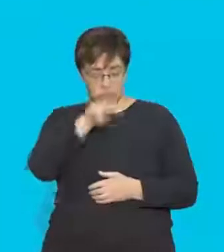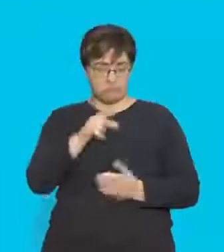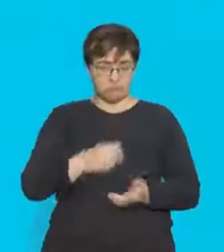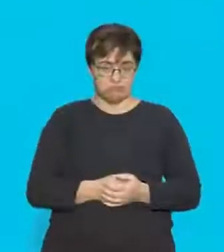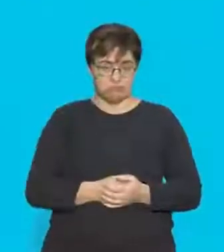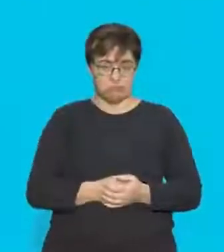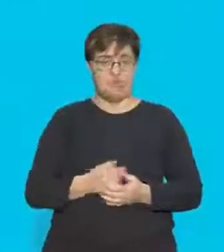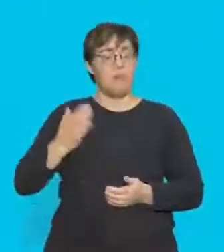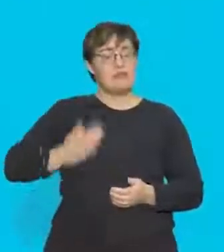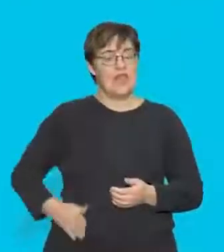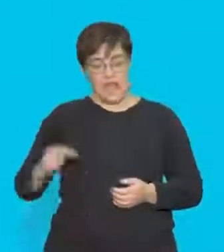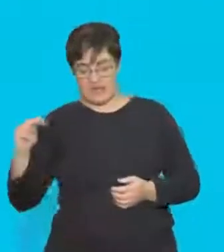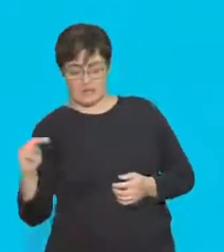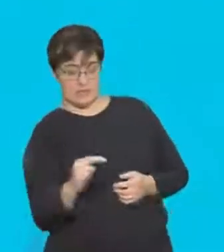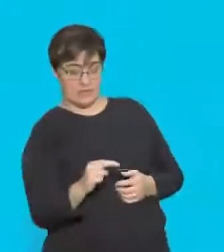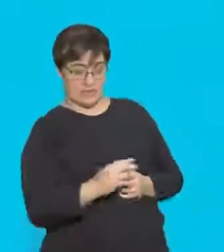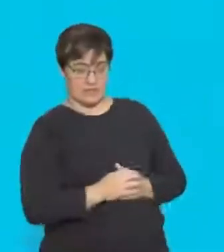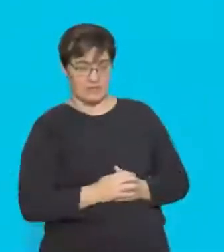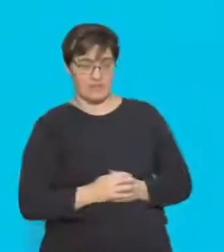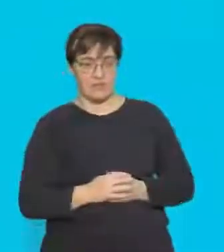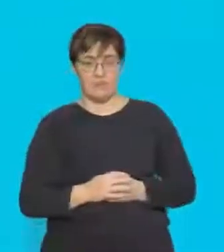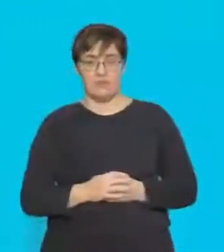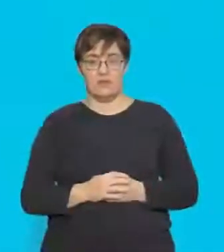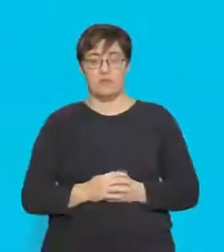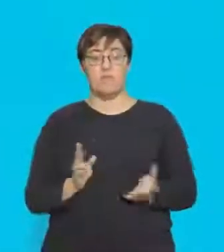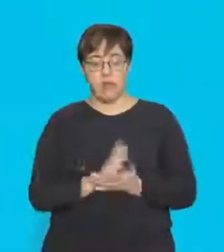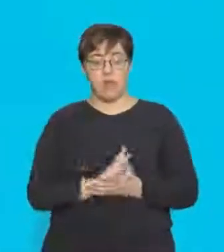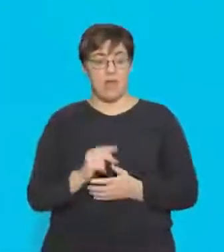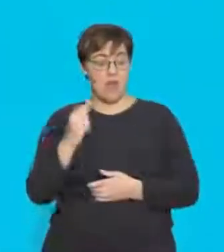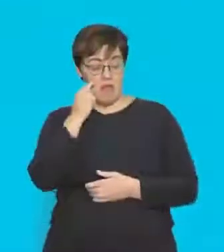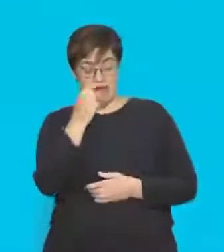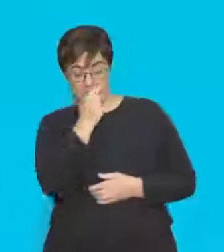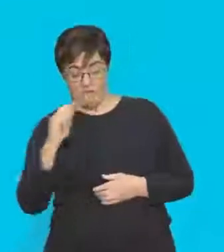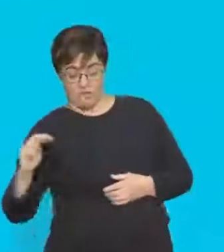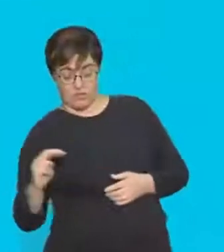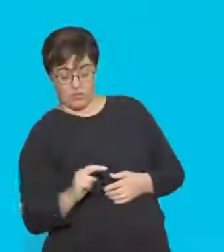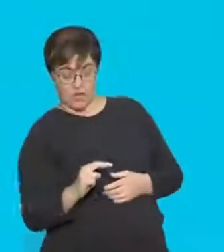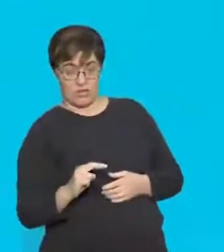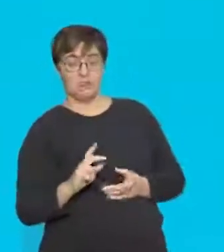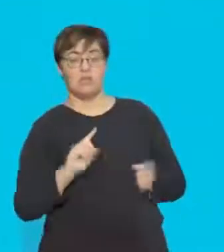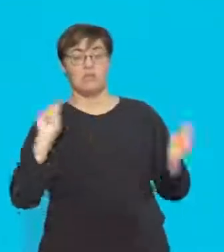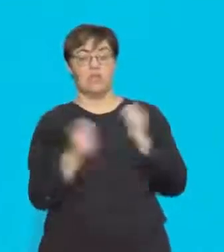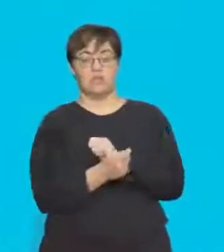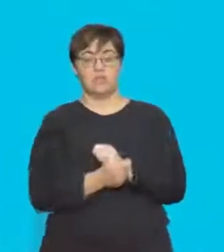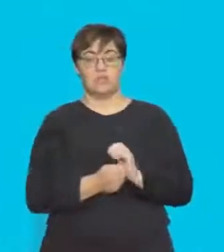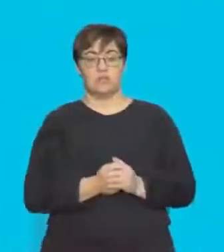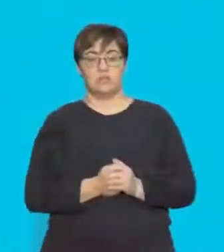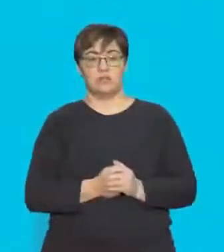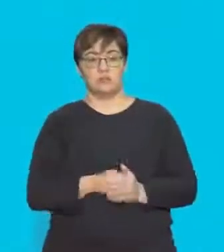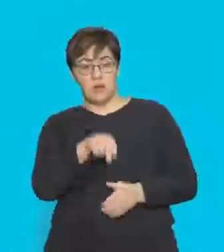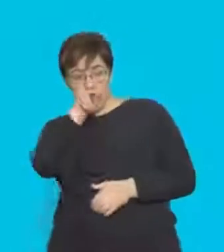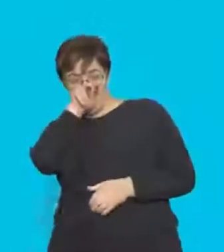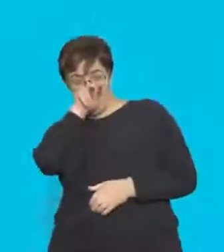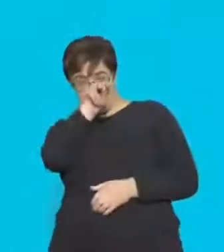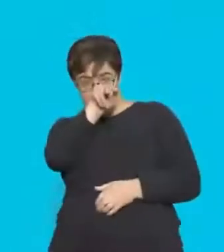form. We're looking from a side view. What happens if we change our point of view, and we now look at an